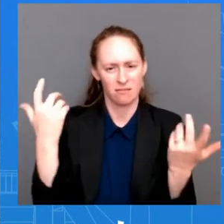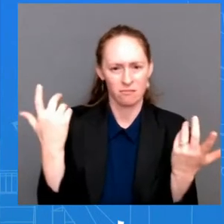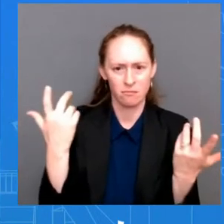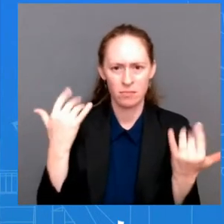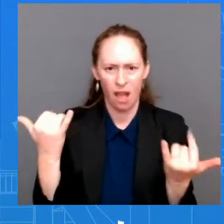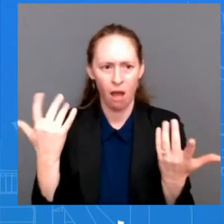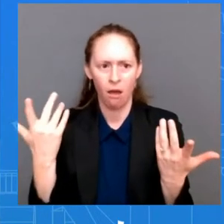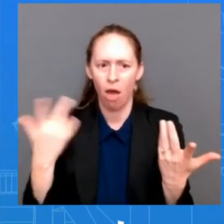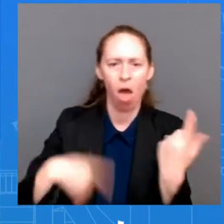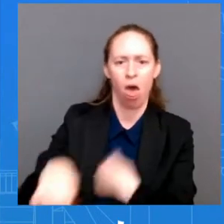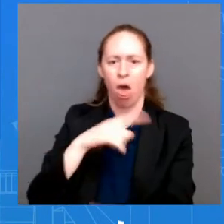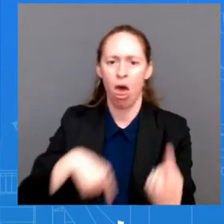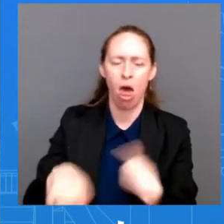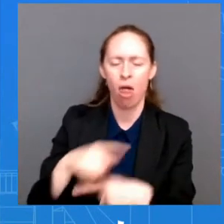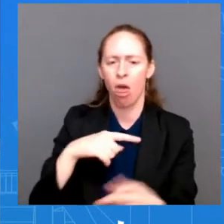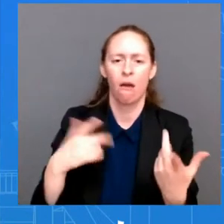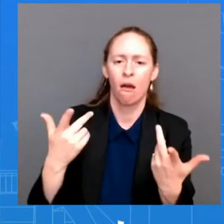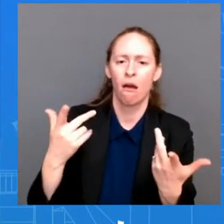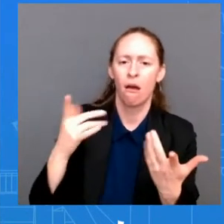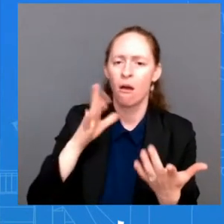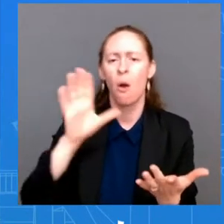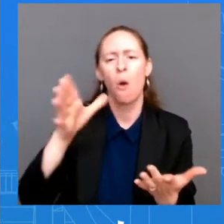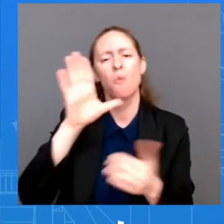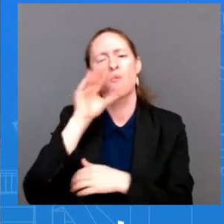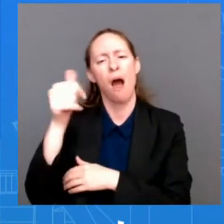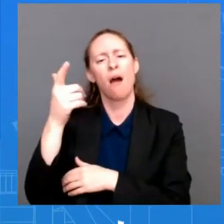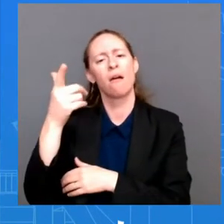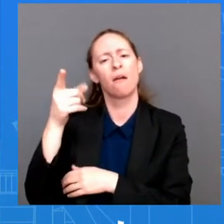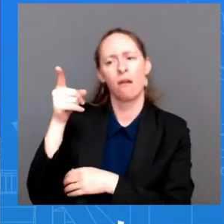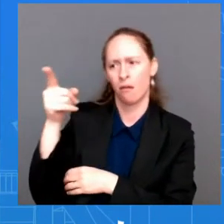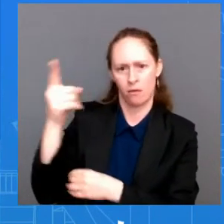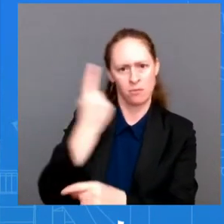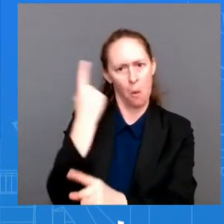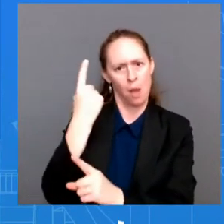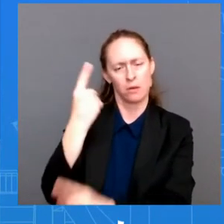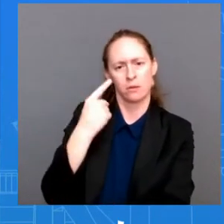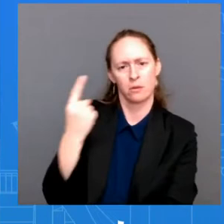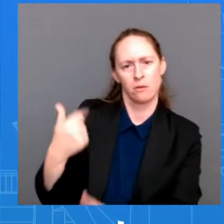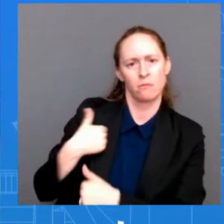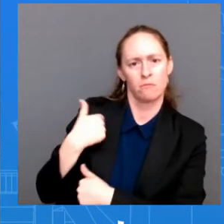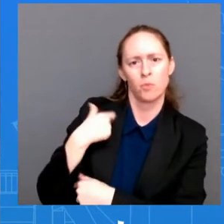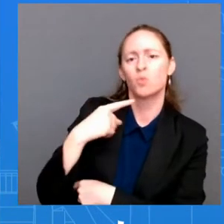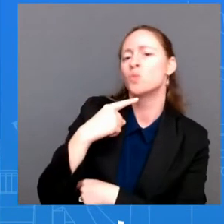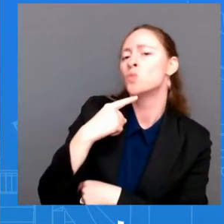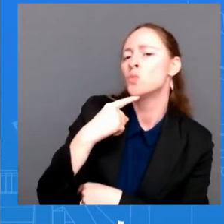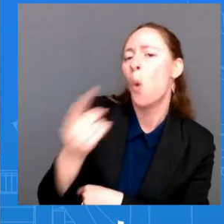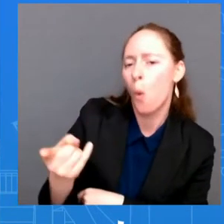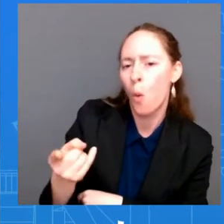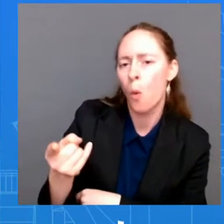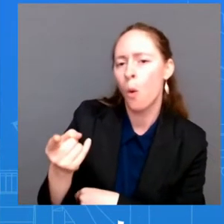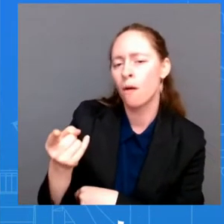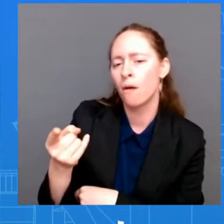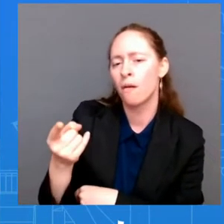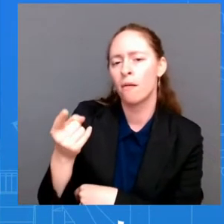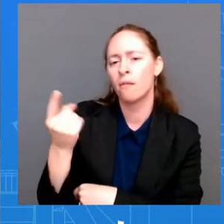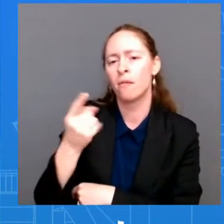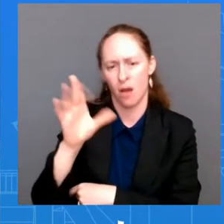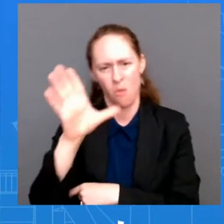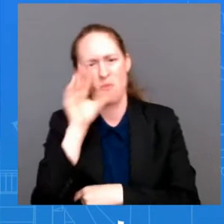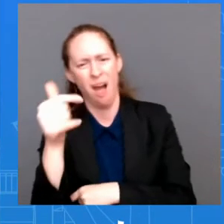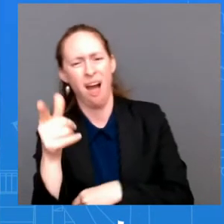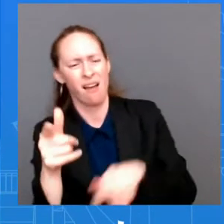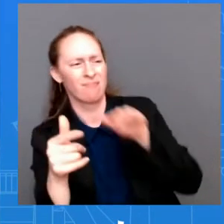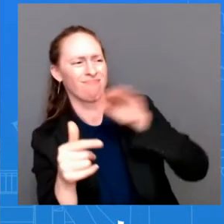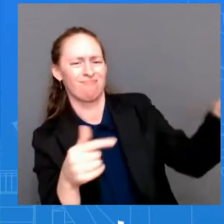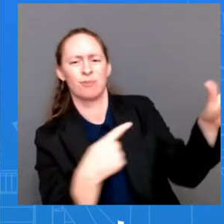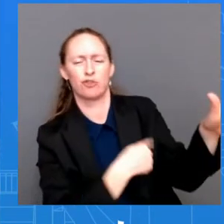good idea to go, why not call the Chinese bluffer or tell them to pound sand when they started bellyaching about the possibility of this trip, given, as